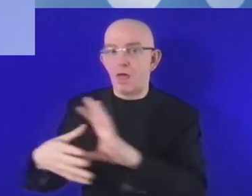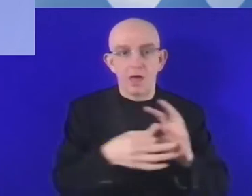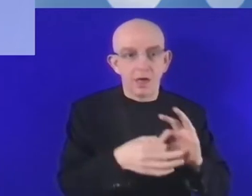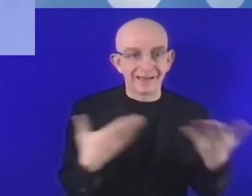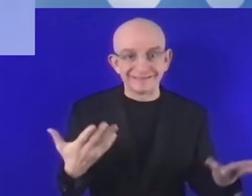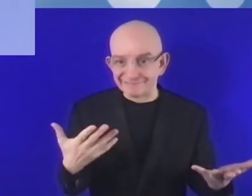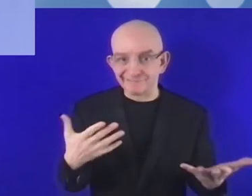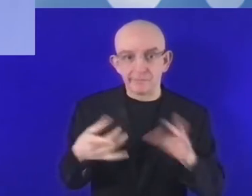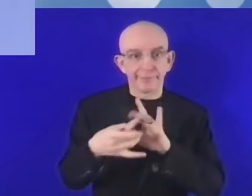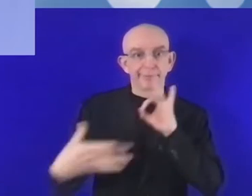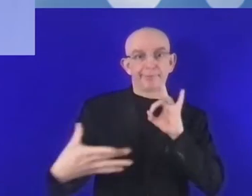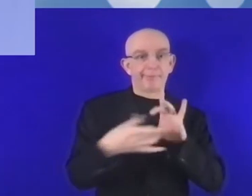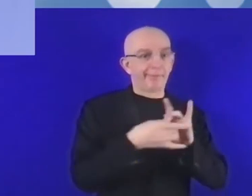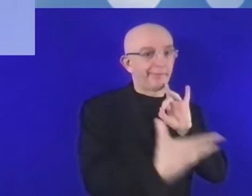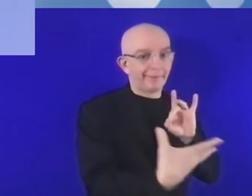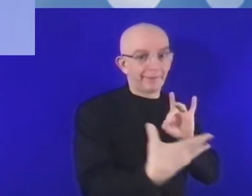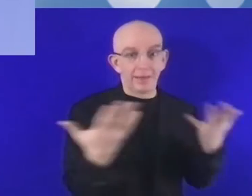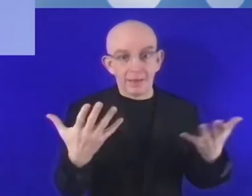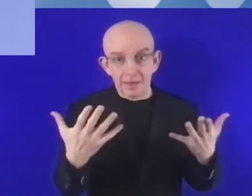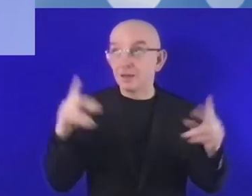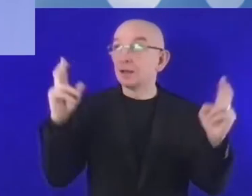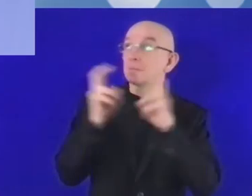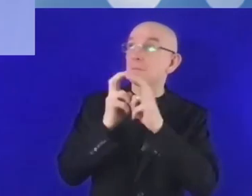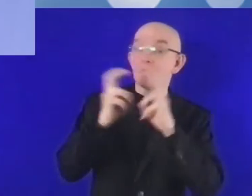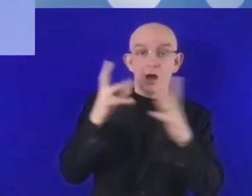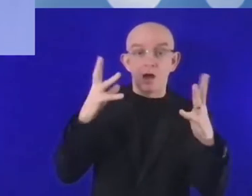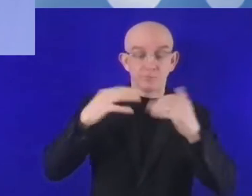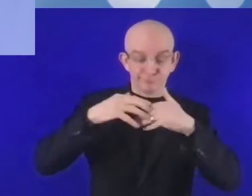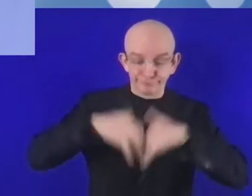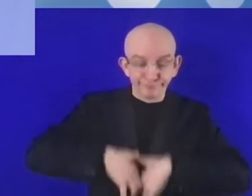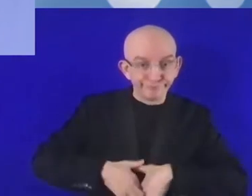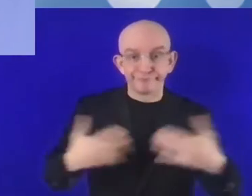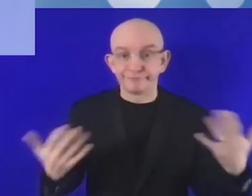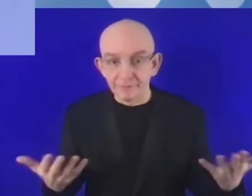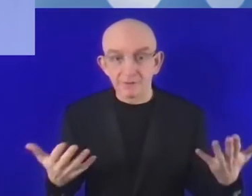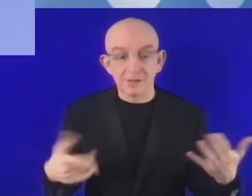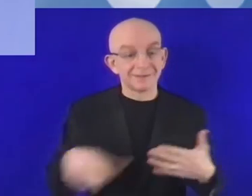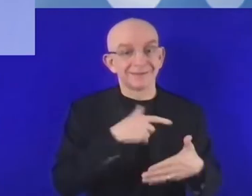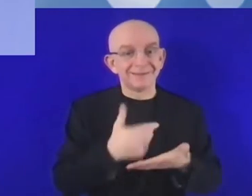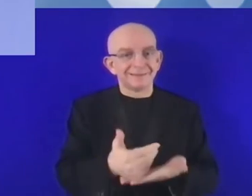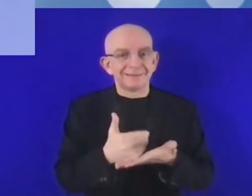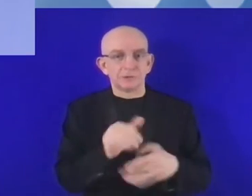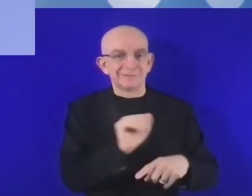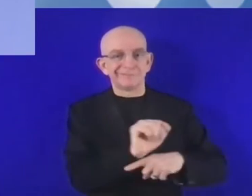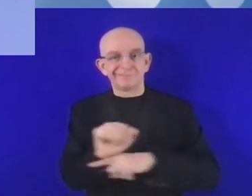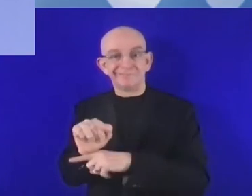lack of legal frameworks, to expose the challenges for the digital transformation journey.